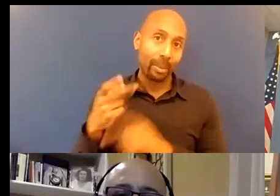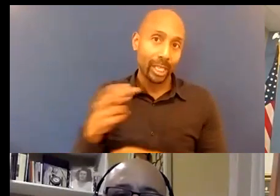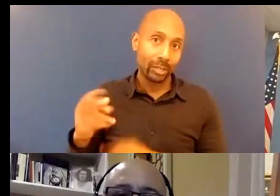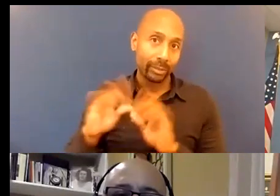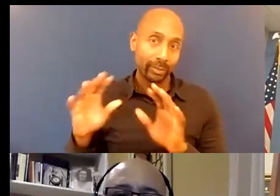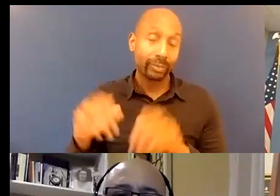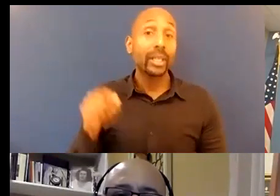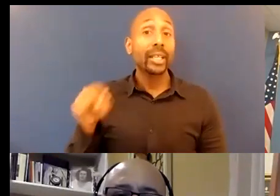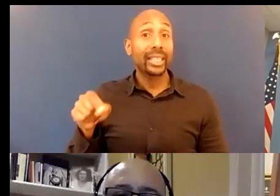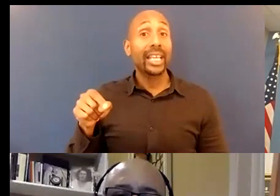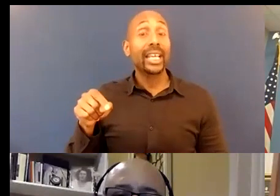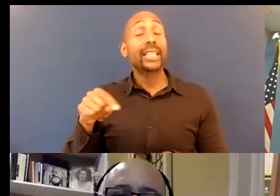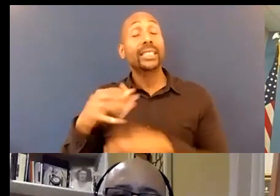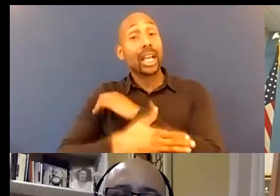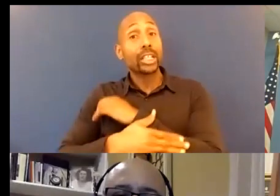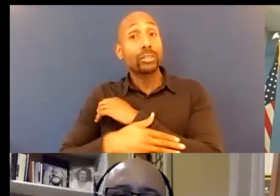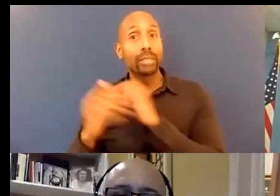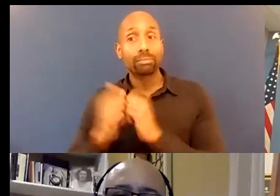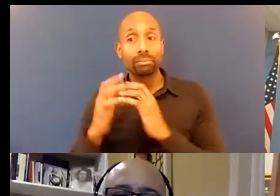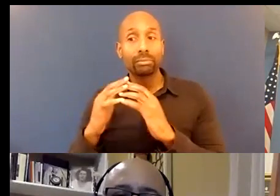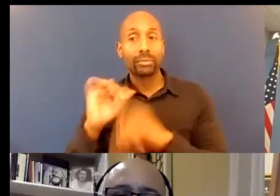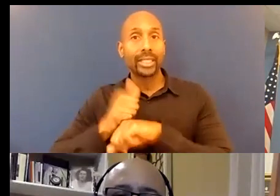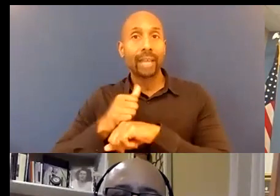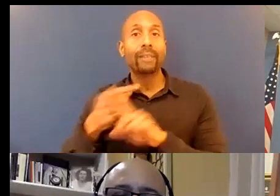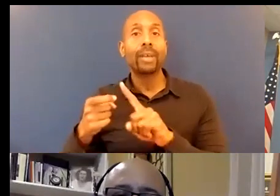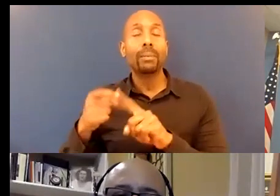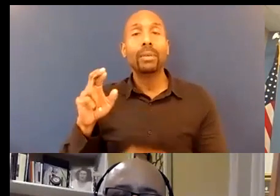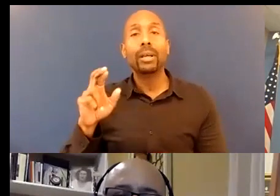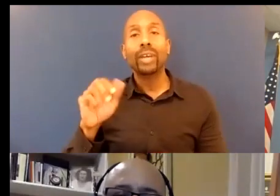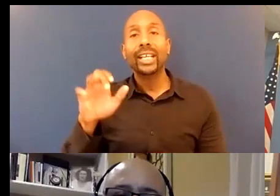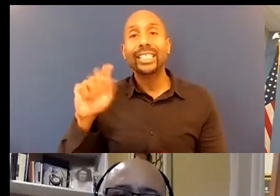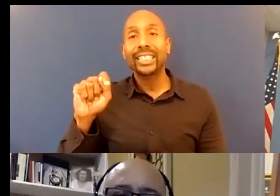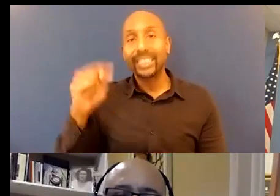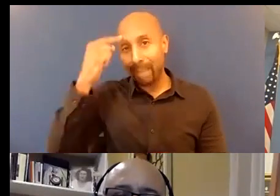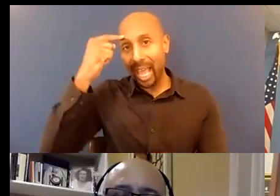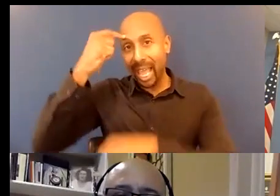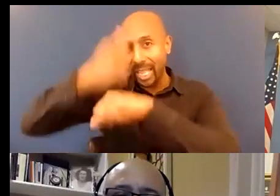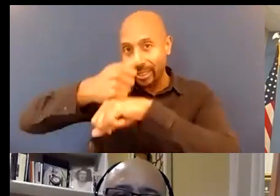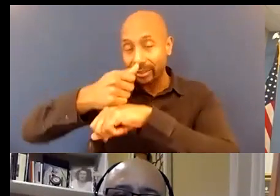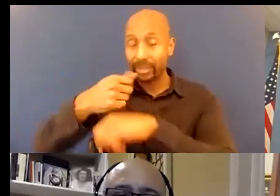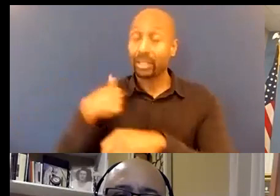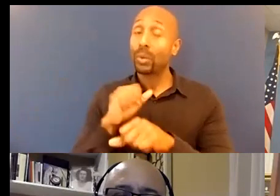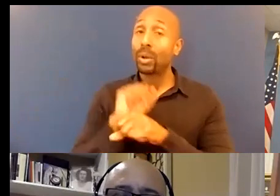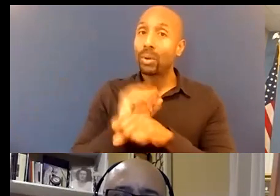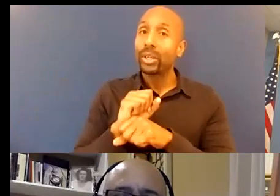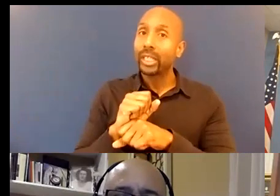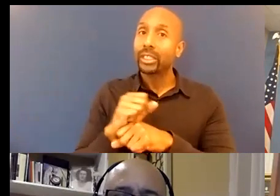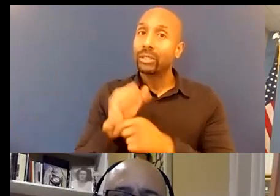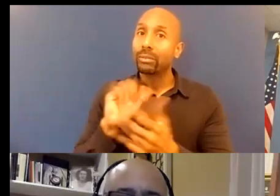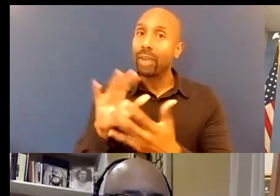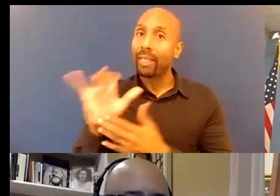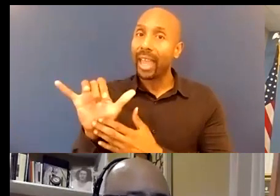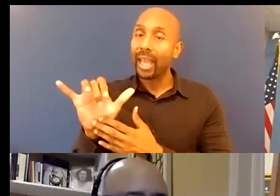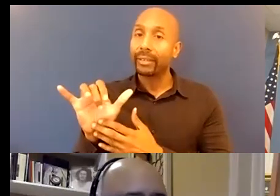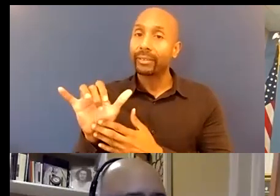a racist mindset and so we're working to fix that because we are you know like um Maya